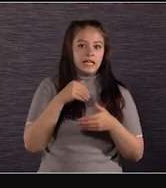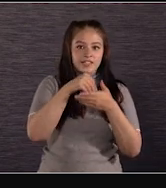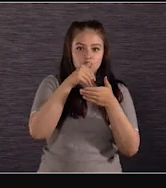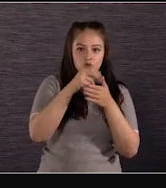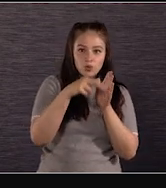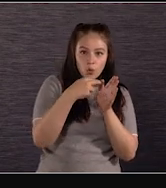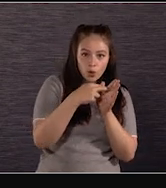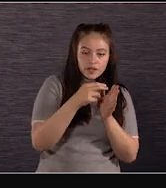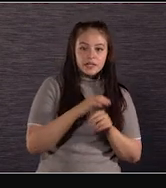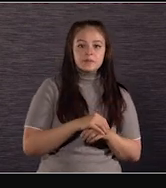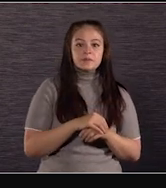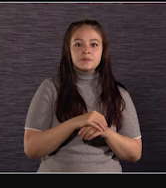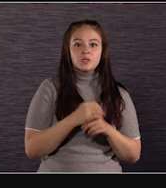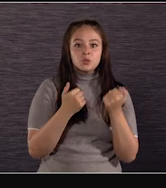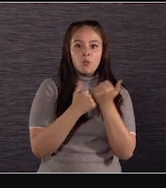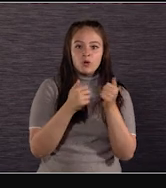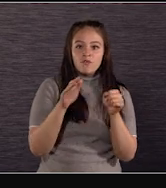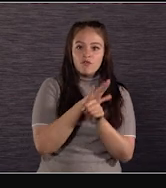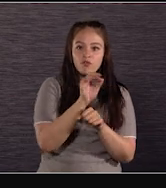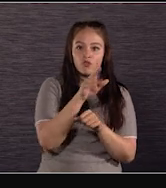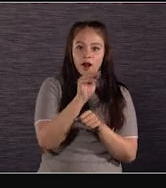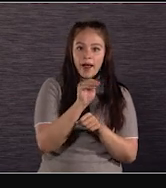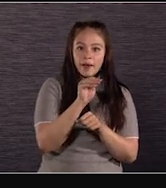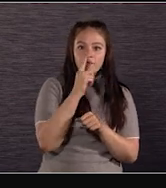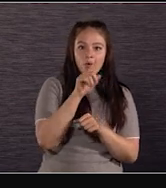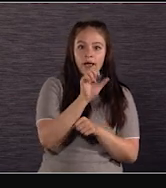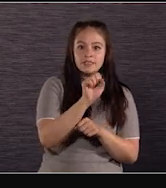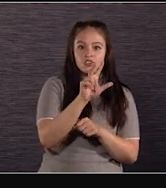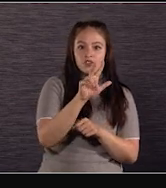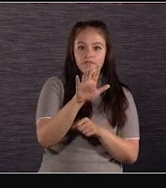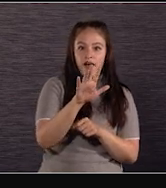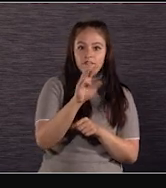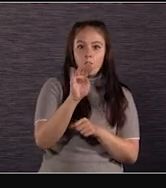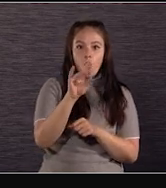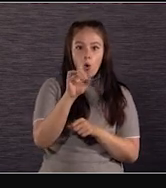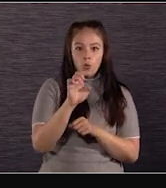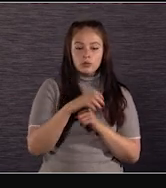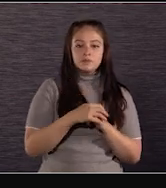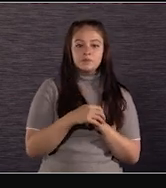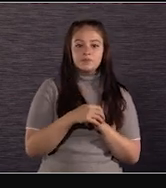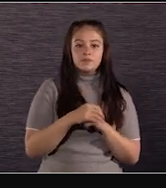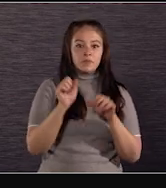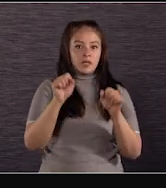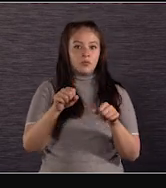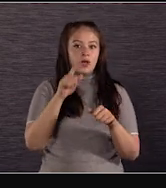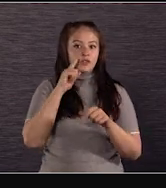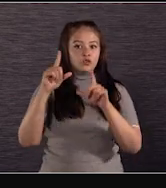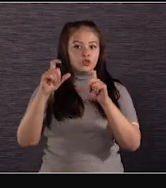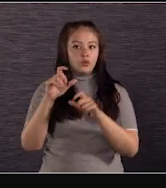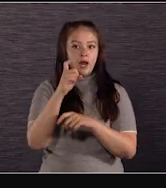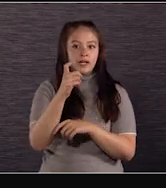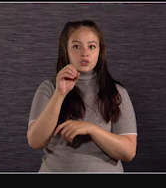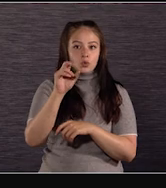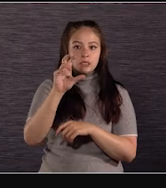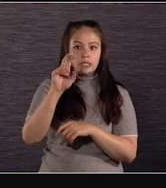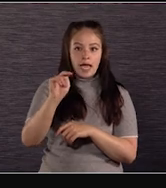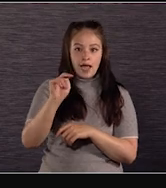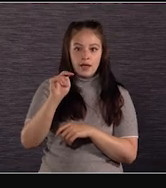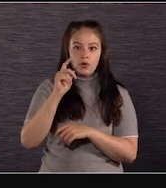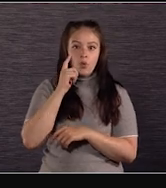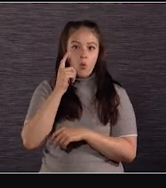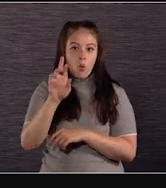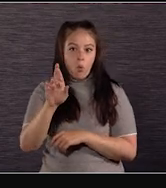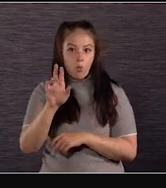recording, supports full frame and Super 35 modes, capable of shooting XOCN internally, or